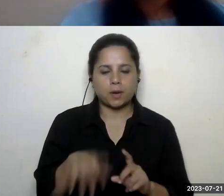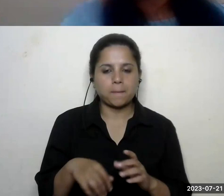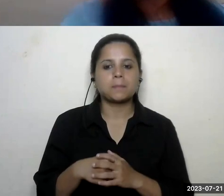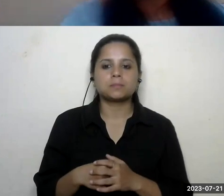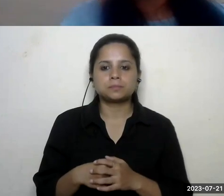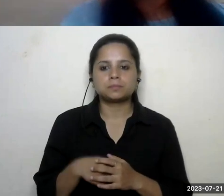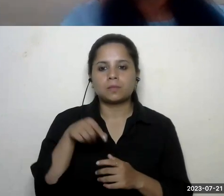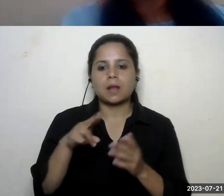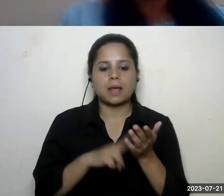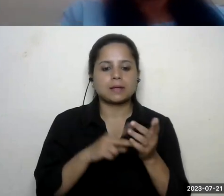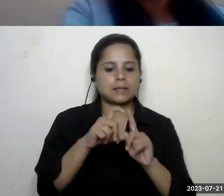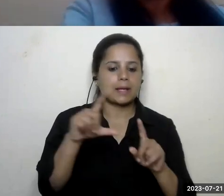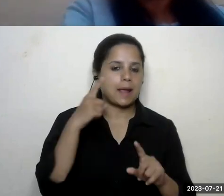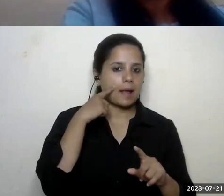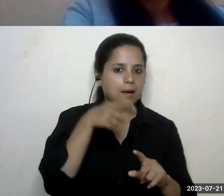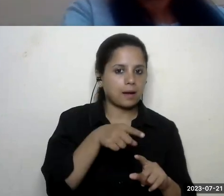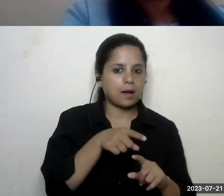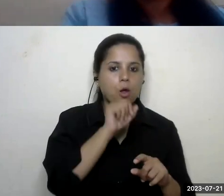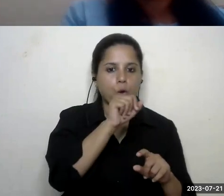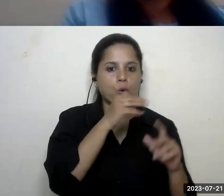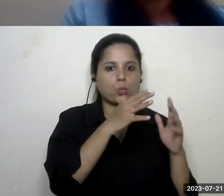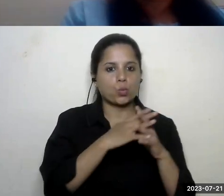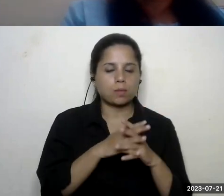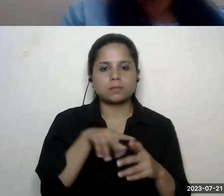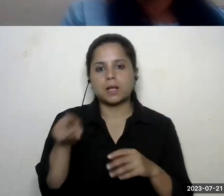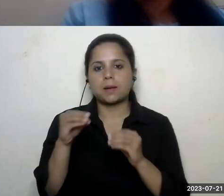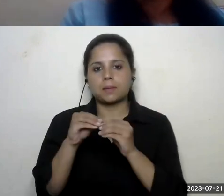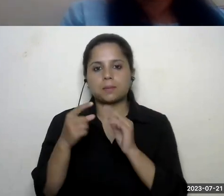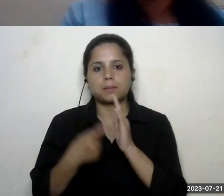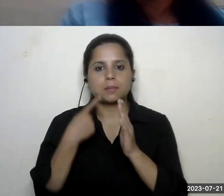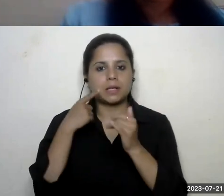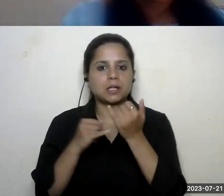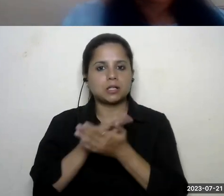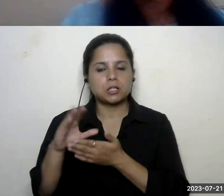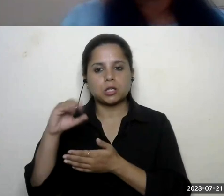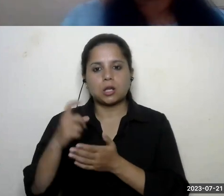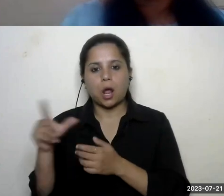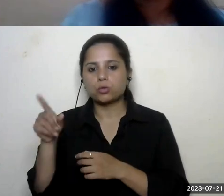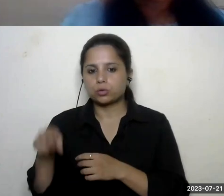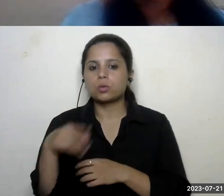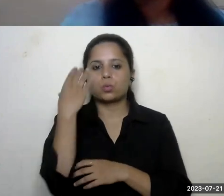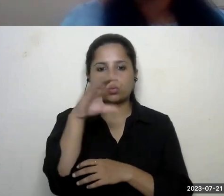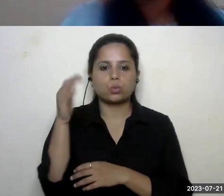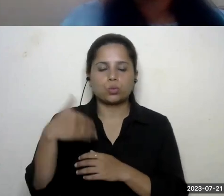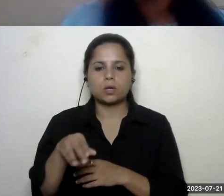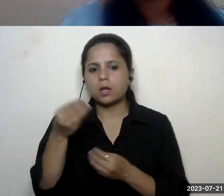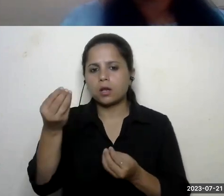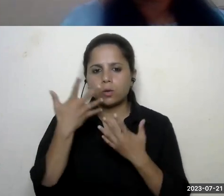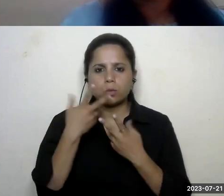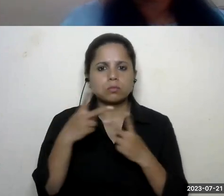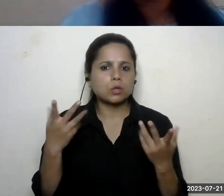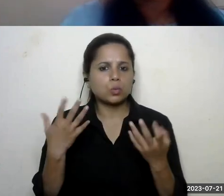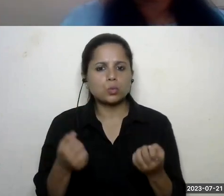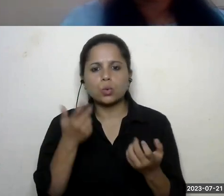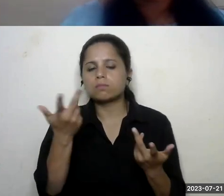ndli uh page and the british council page uh please let us know what else you would like